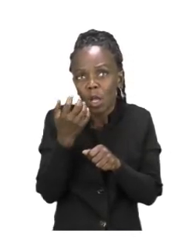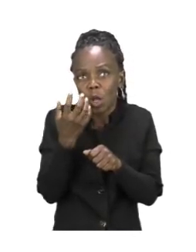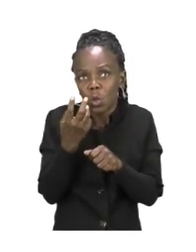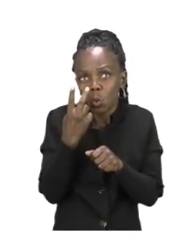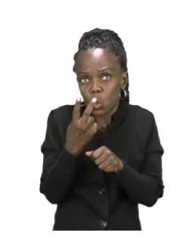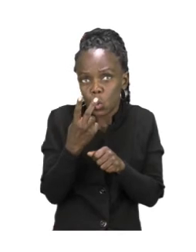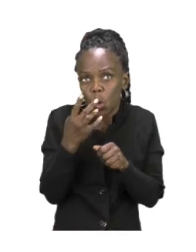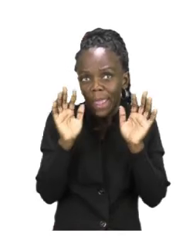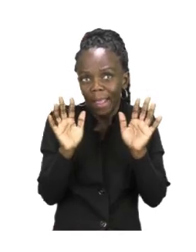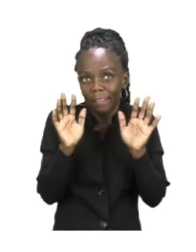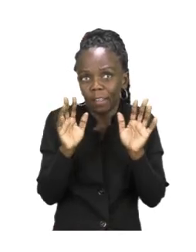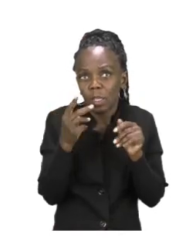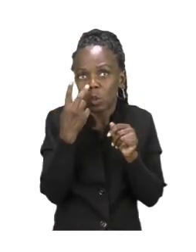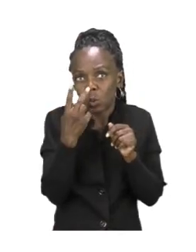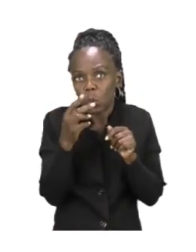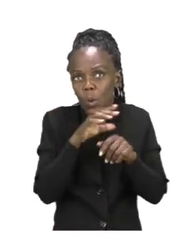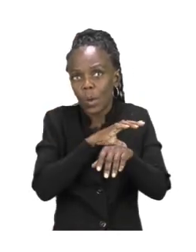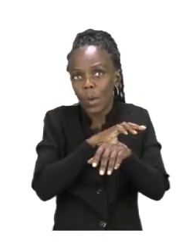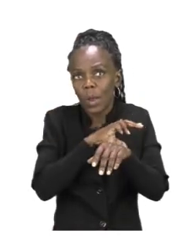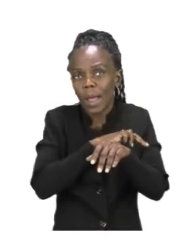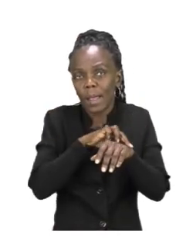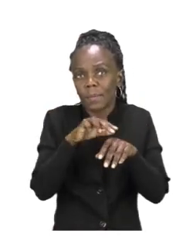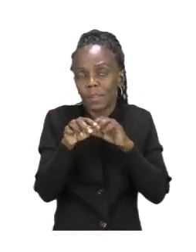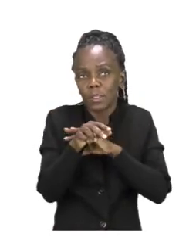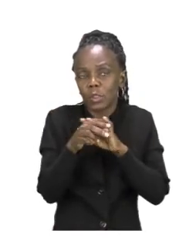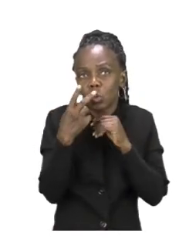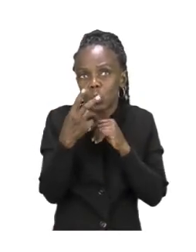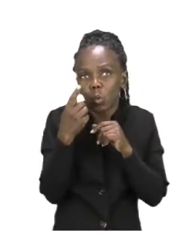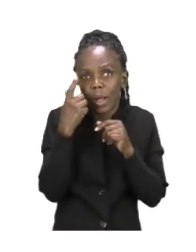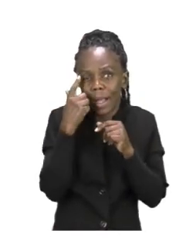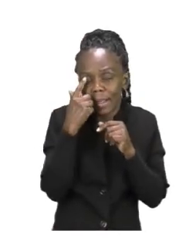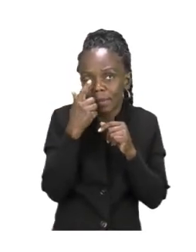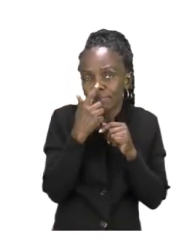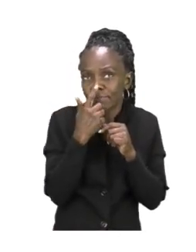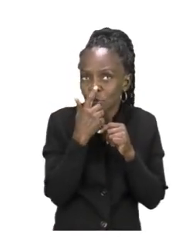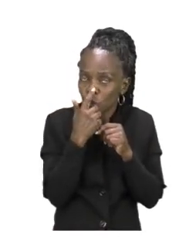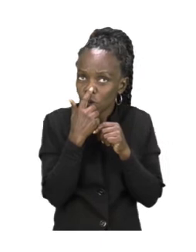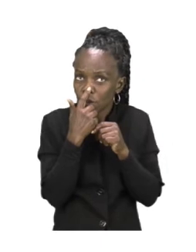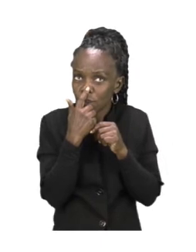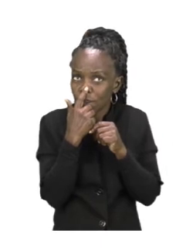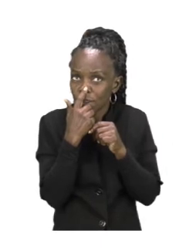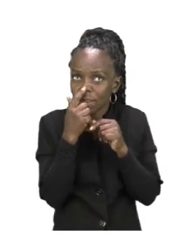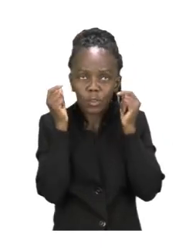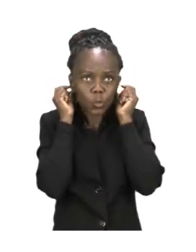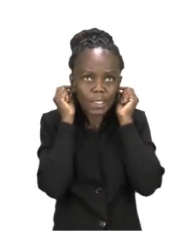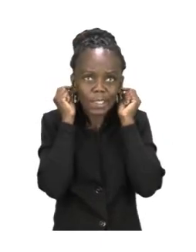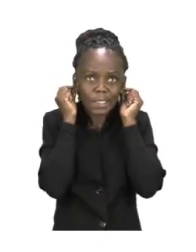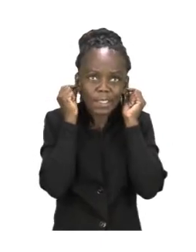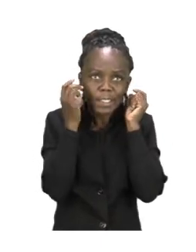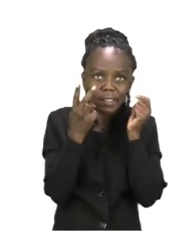two arms, two eyes and nose, two ears, but